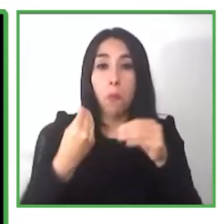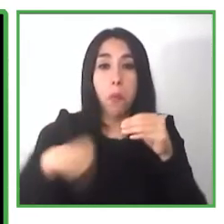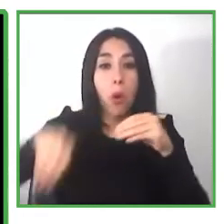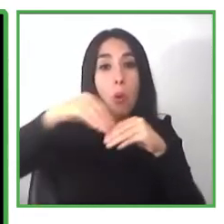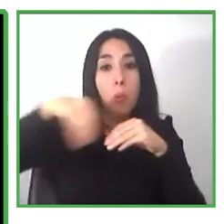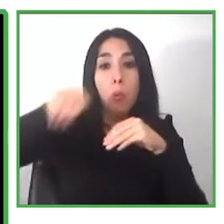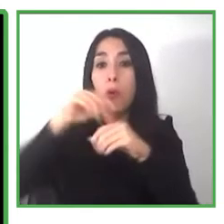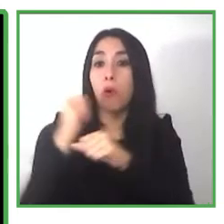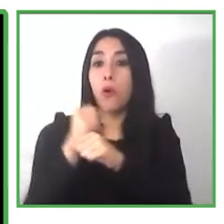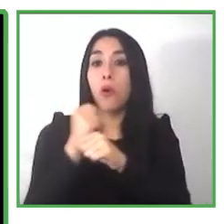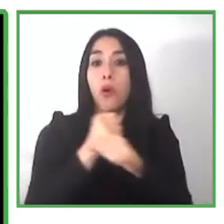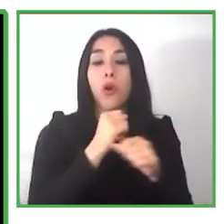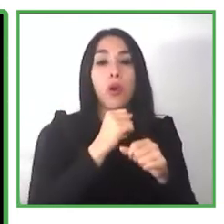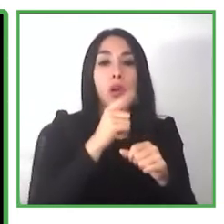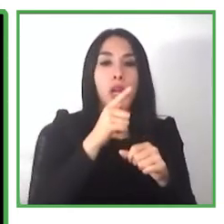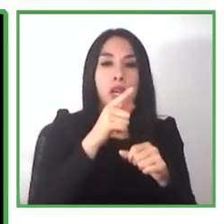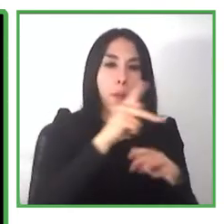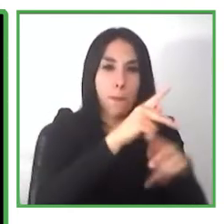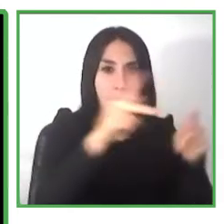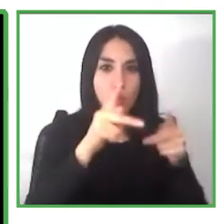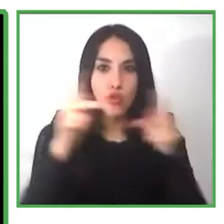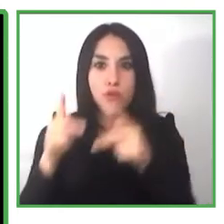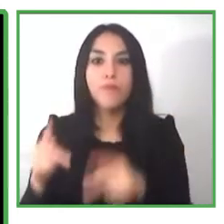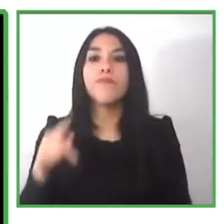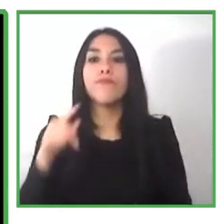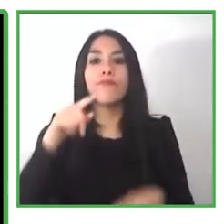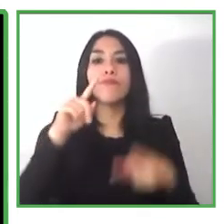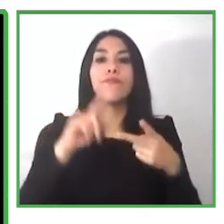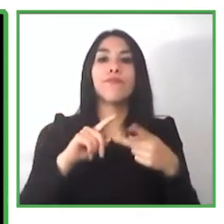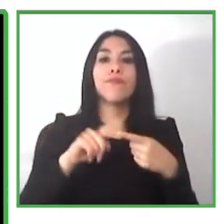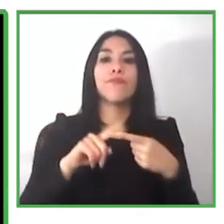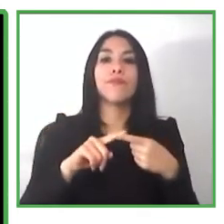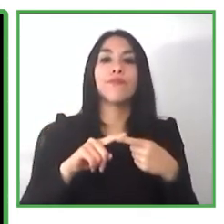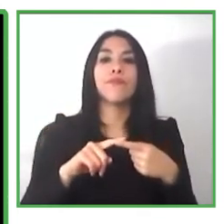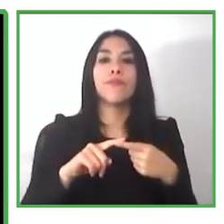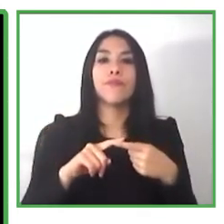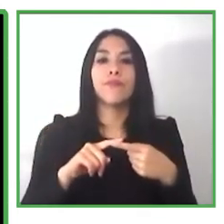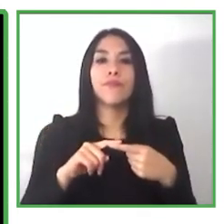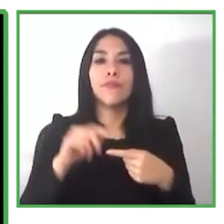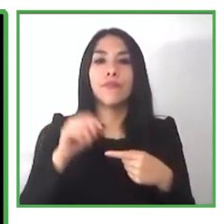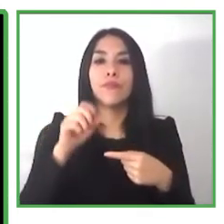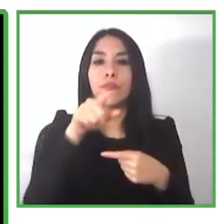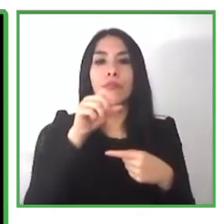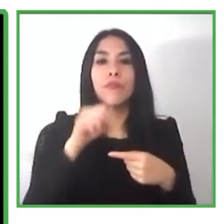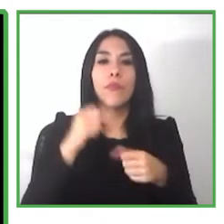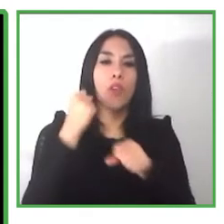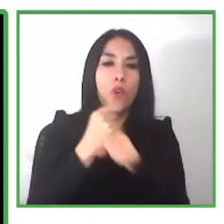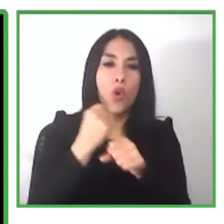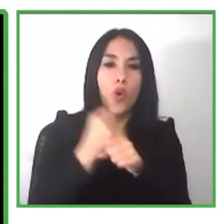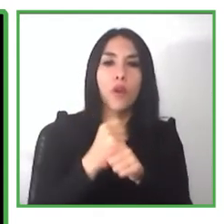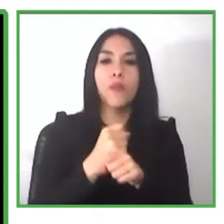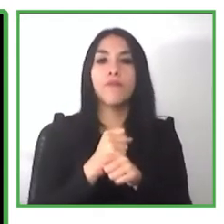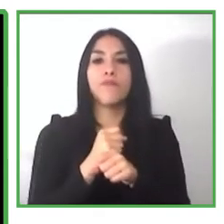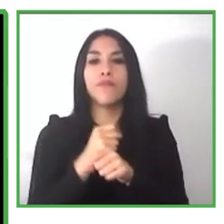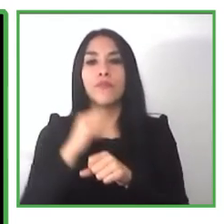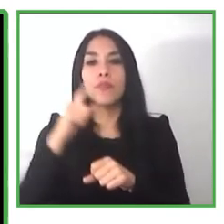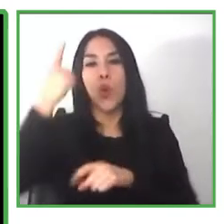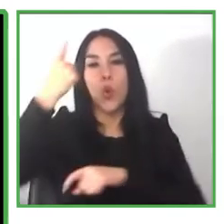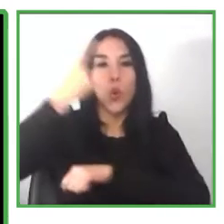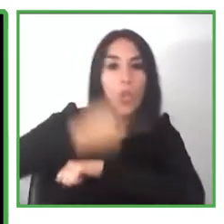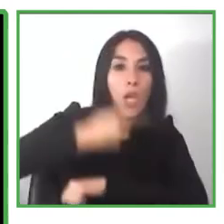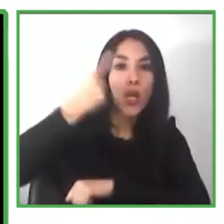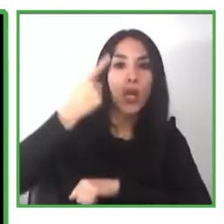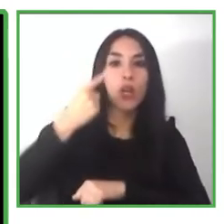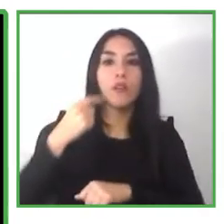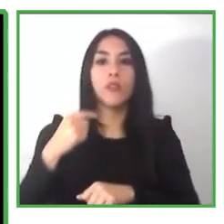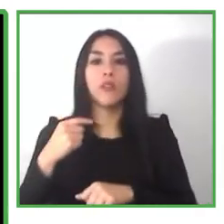a job shadow initiative day and to open the doors to employment with companies and wherever possible we try to